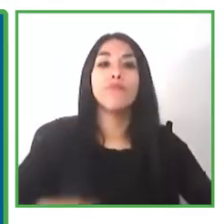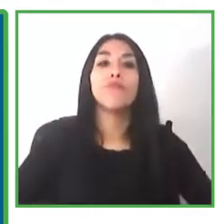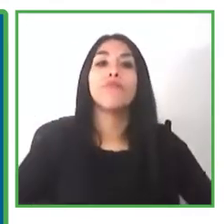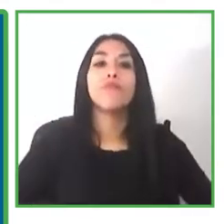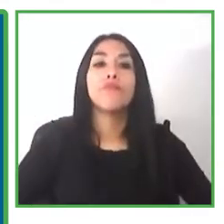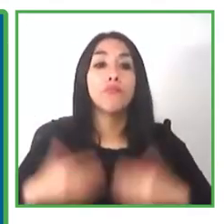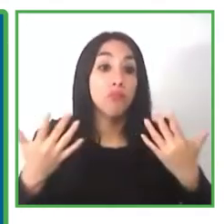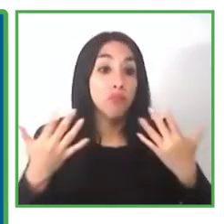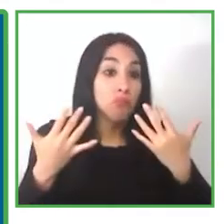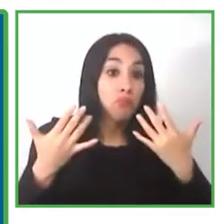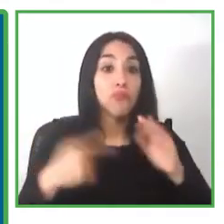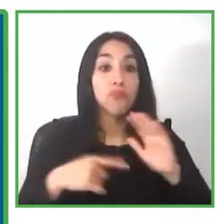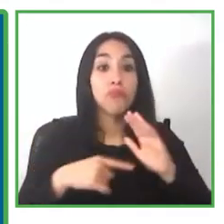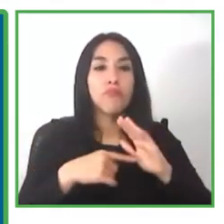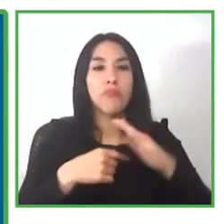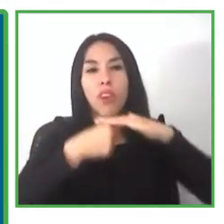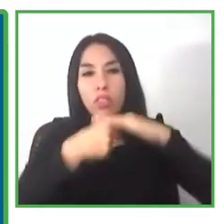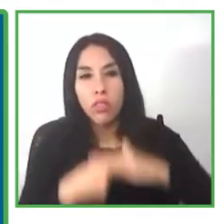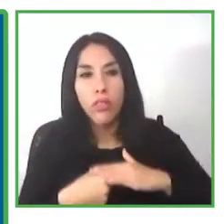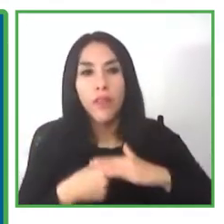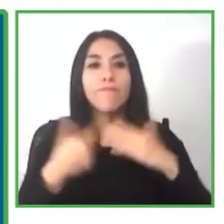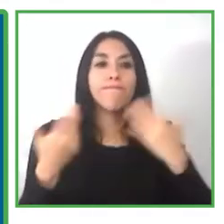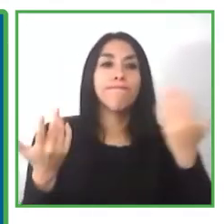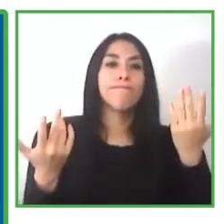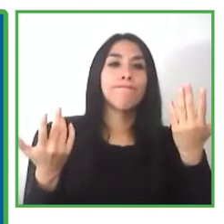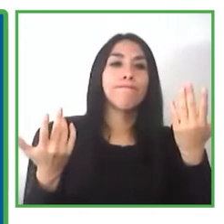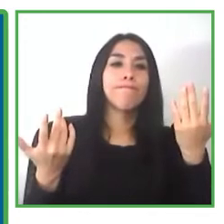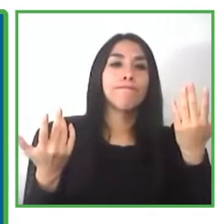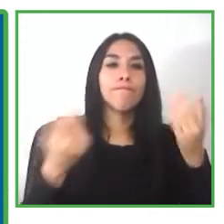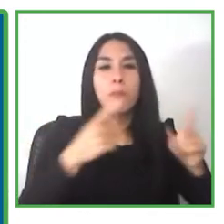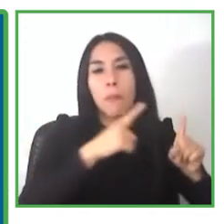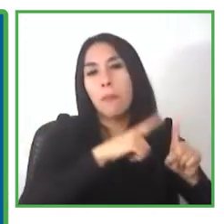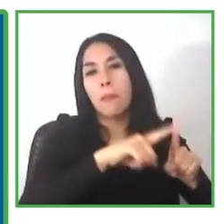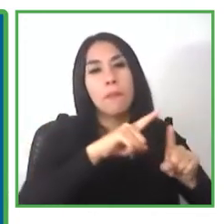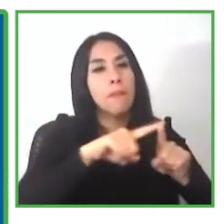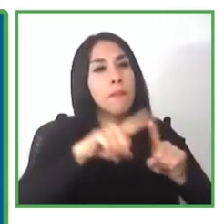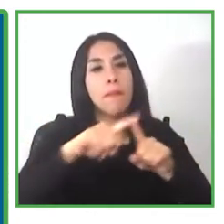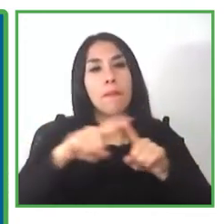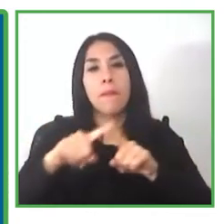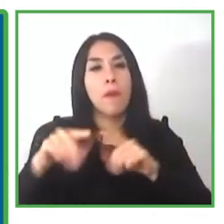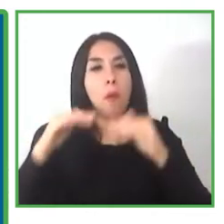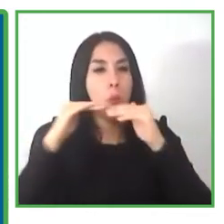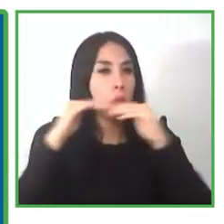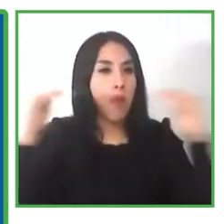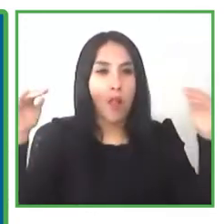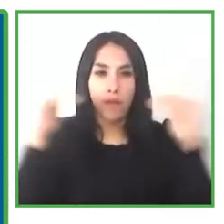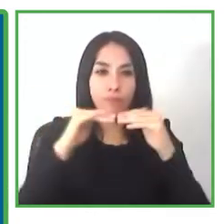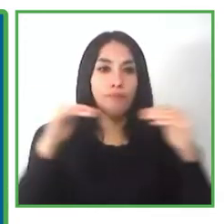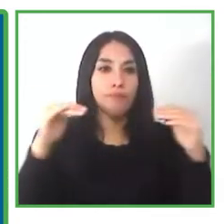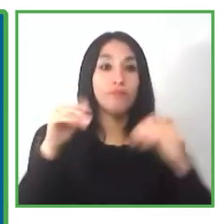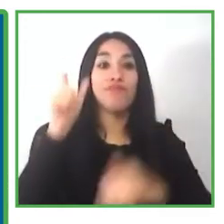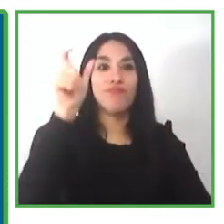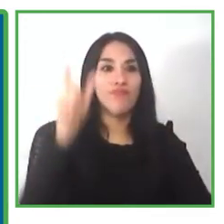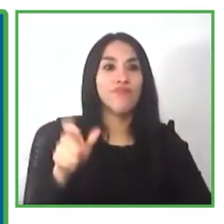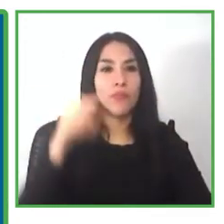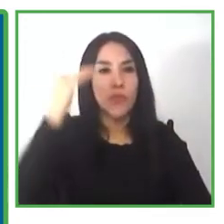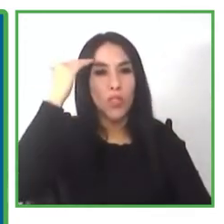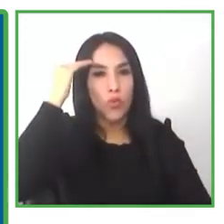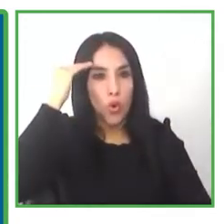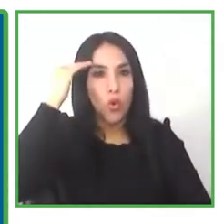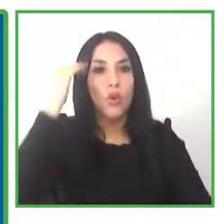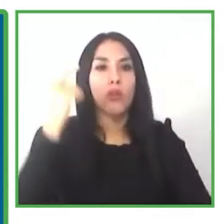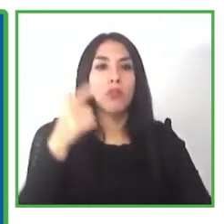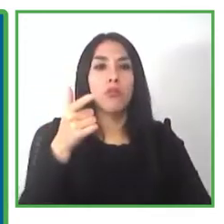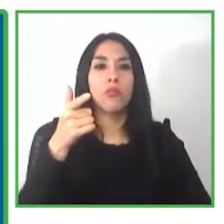stigmatized and discriminated than the peers without disabilities but they can be the last ones in the